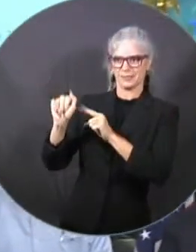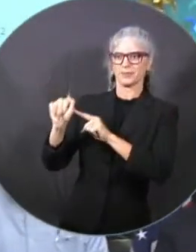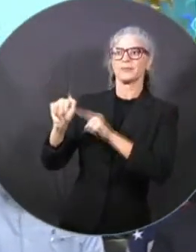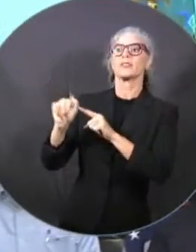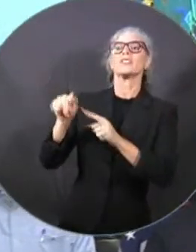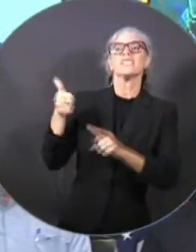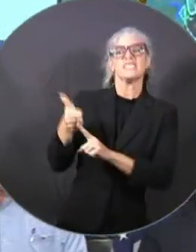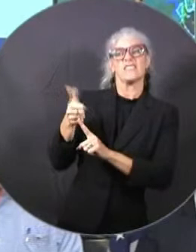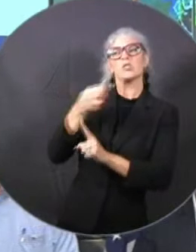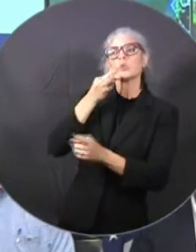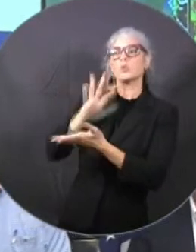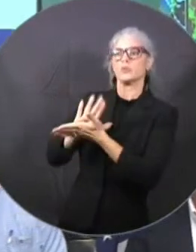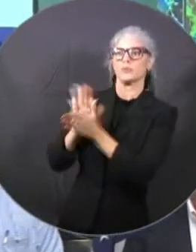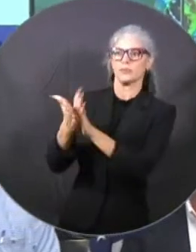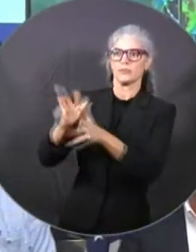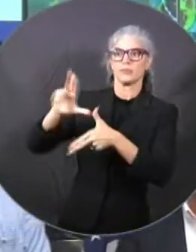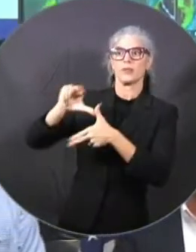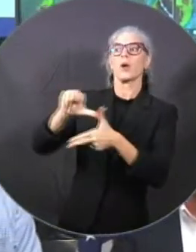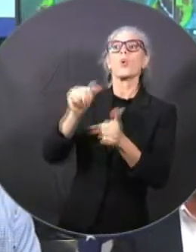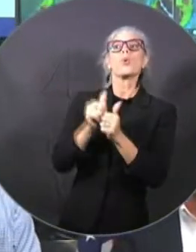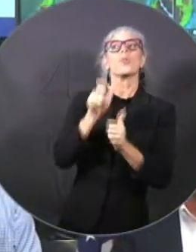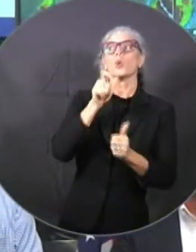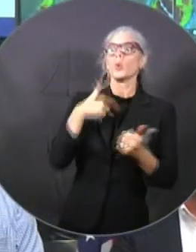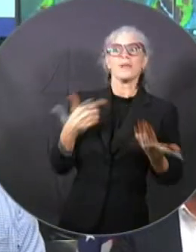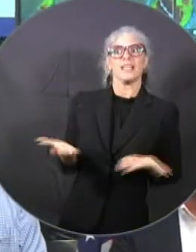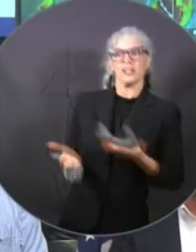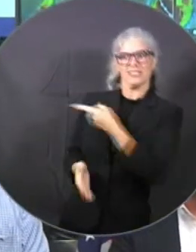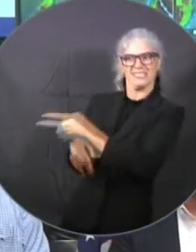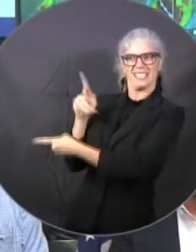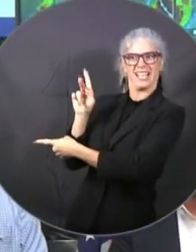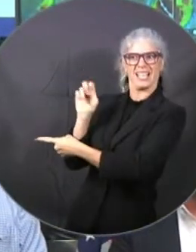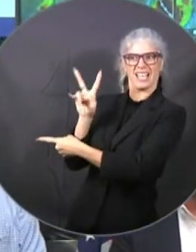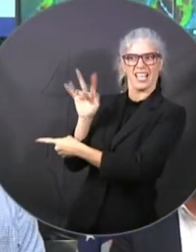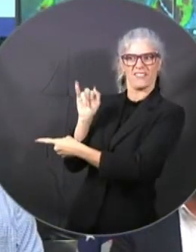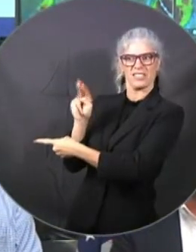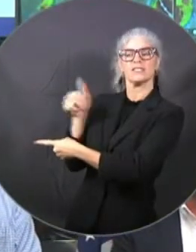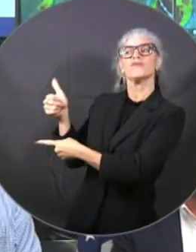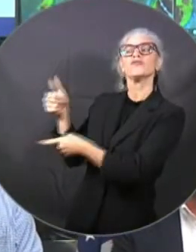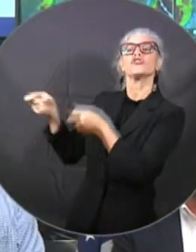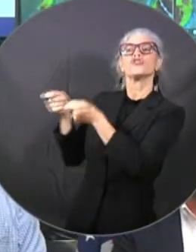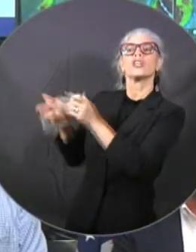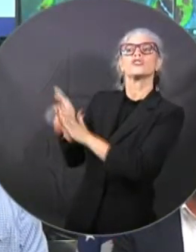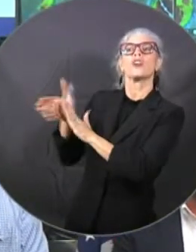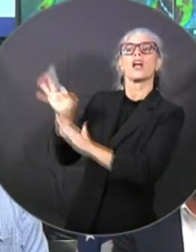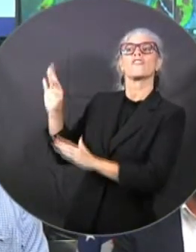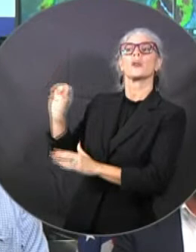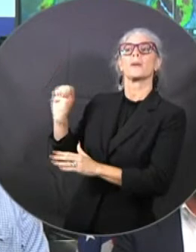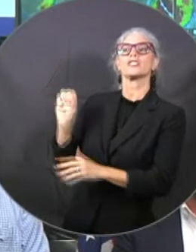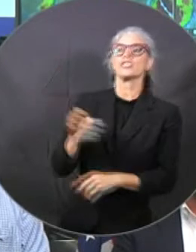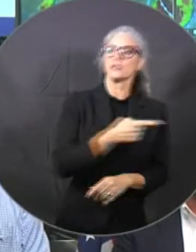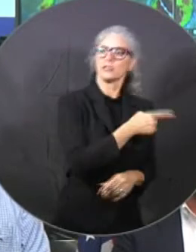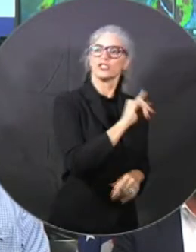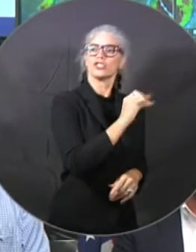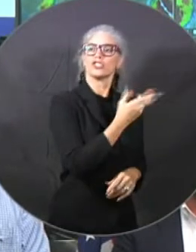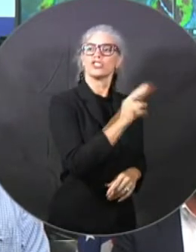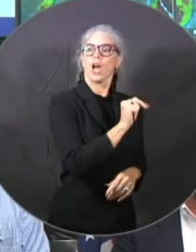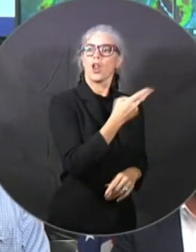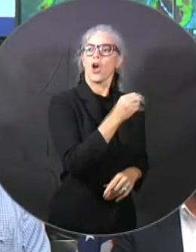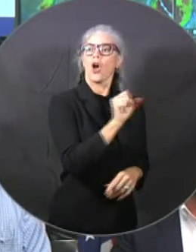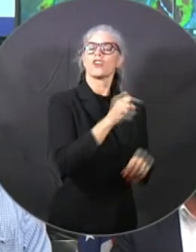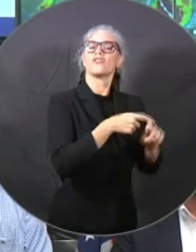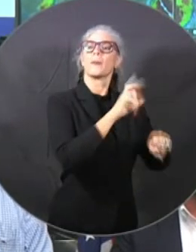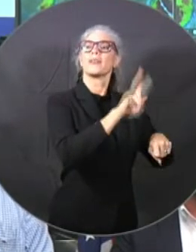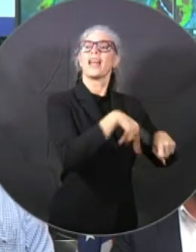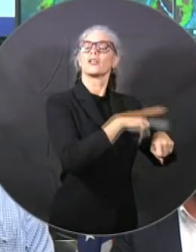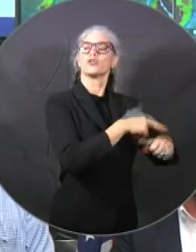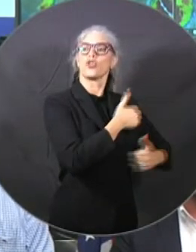Florida Division Emergency Management, Executive Director, Major General John Haas from the Florida National Guard and our Commissioner of Agriculture,